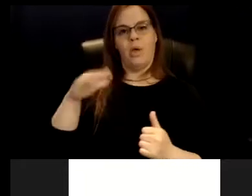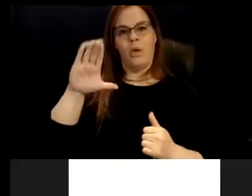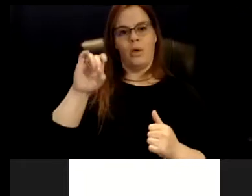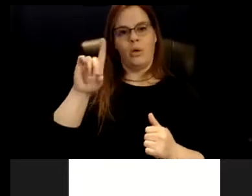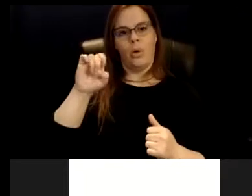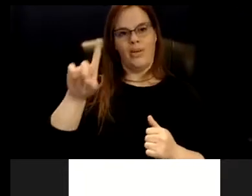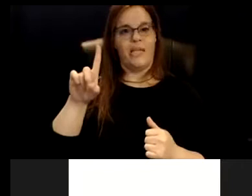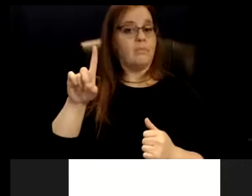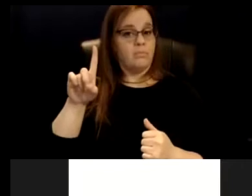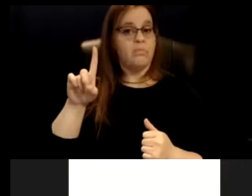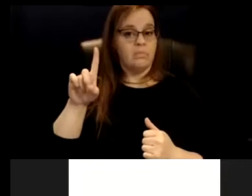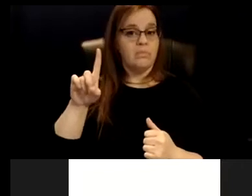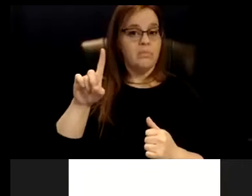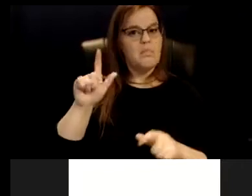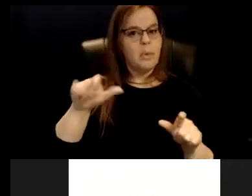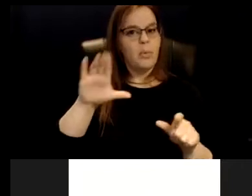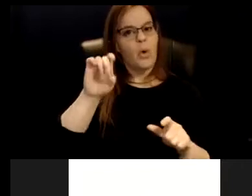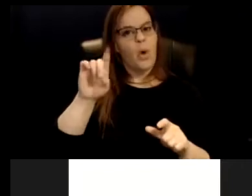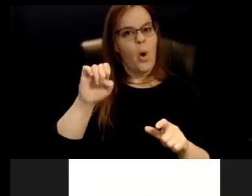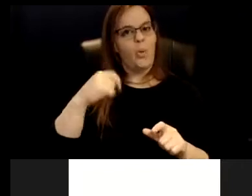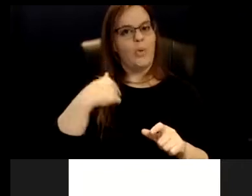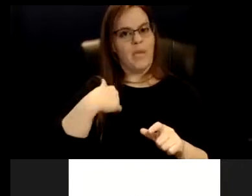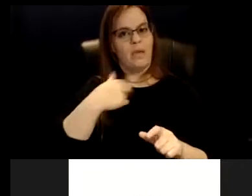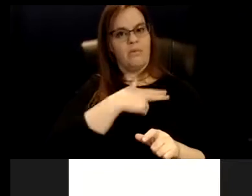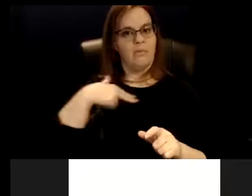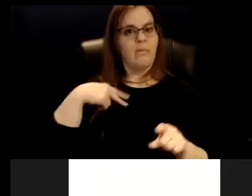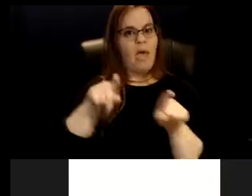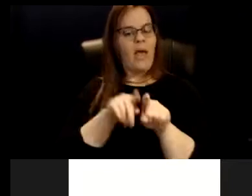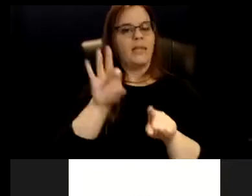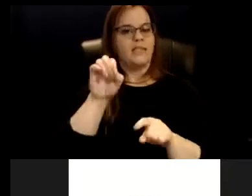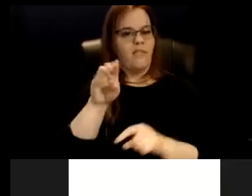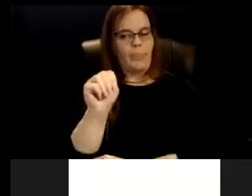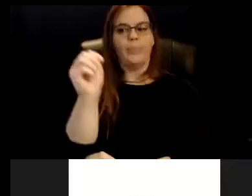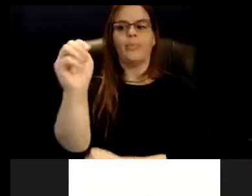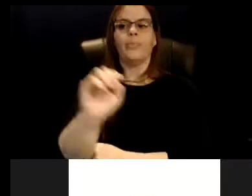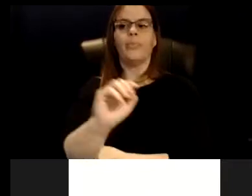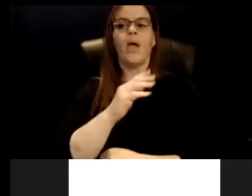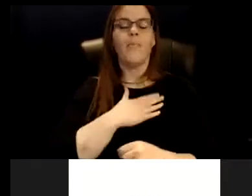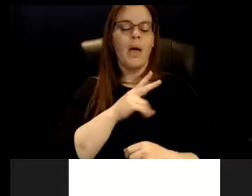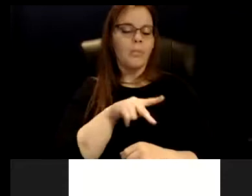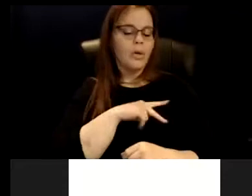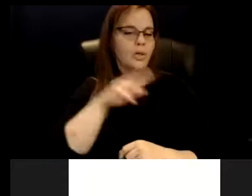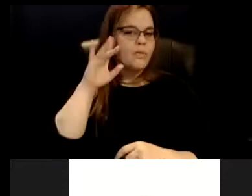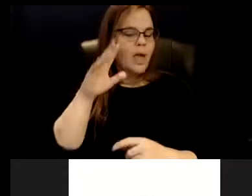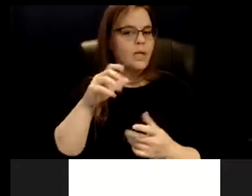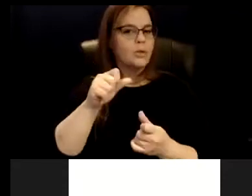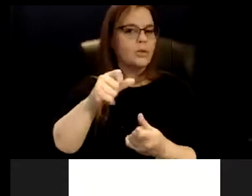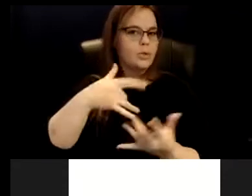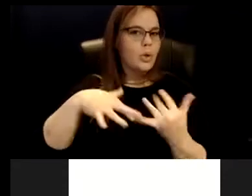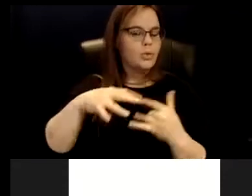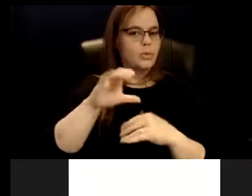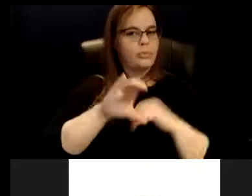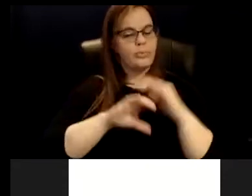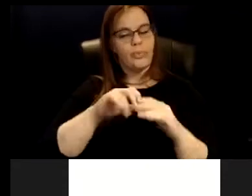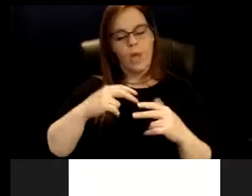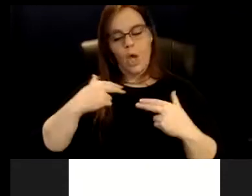this is sort of, I always say that my personal and professional philosophy is social constructionism. That's when the humans, humaning with